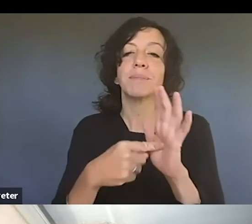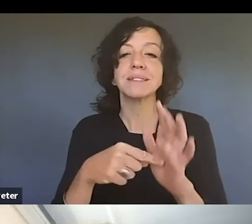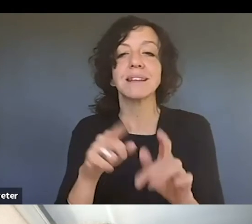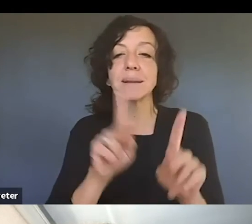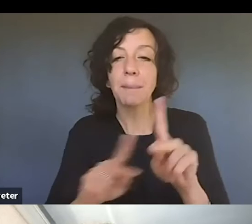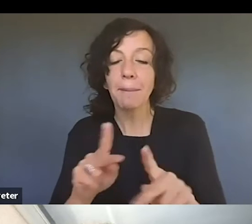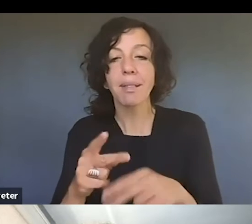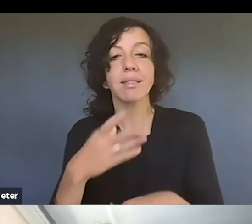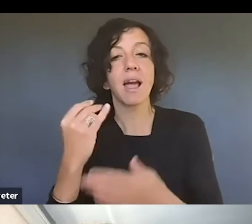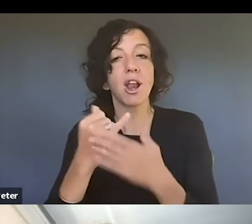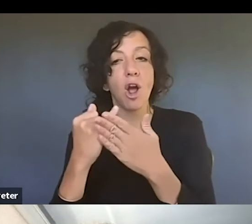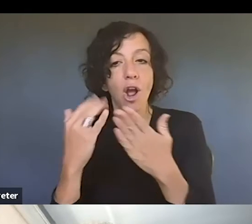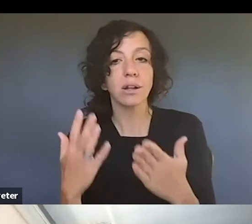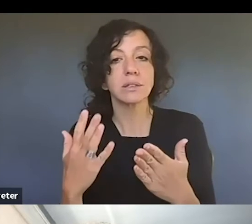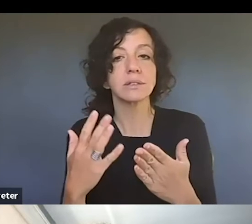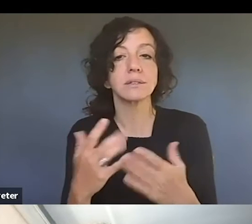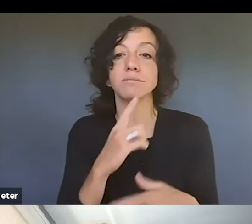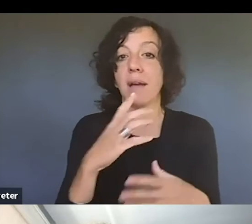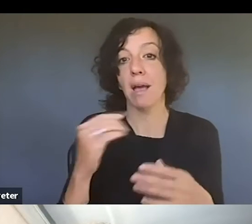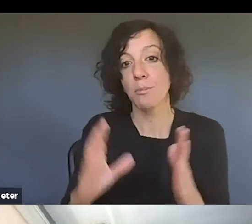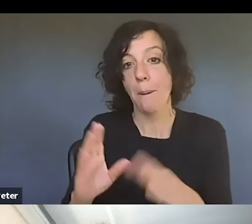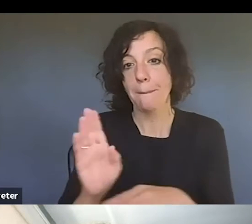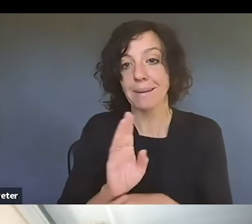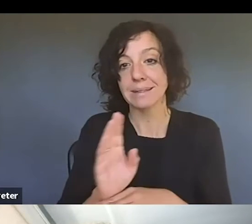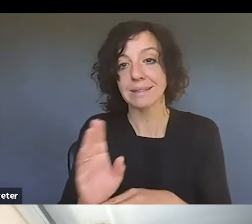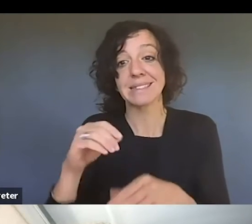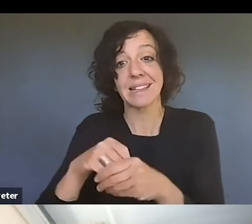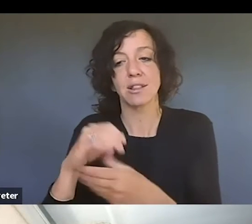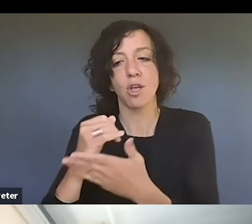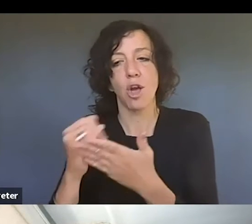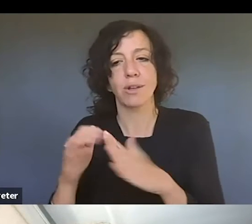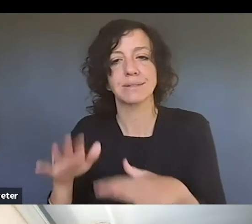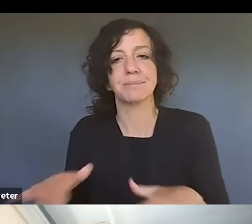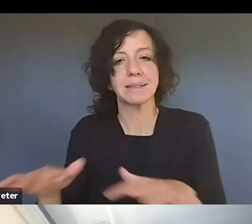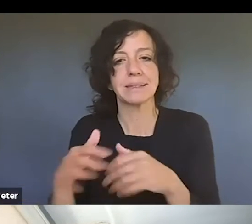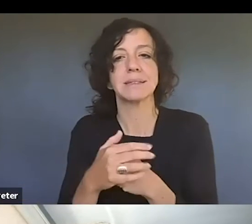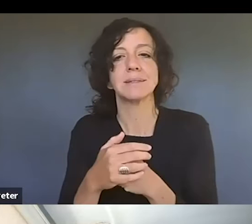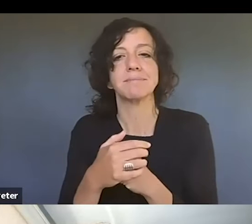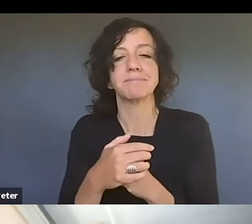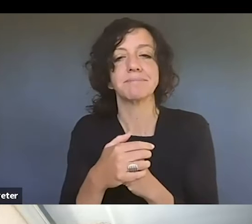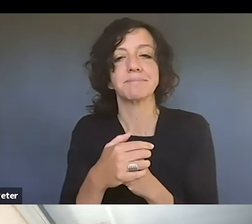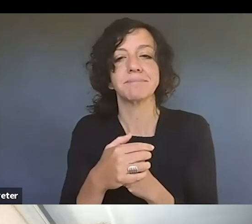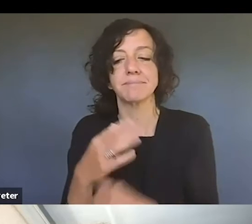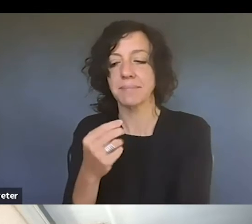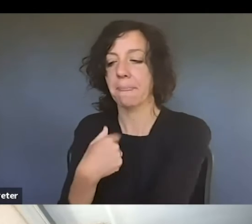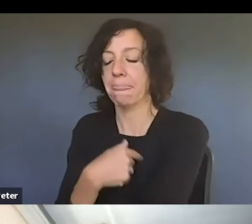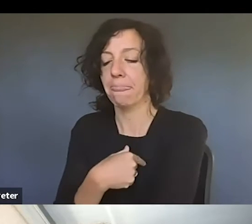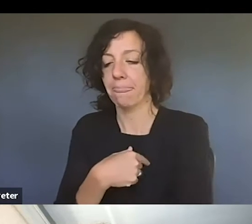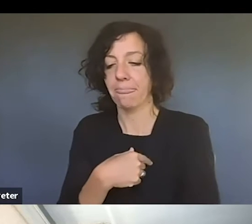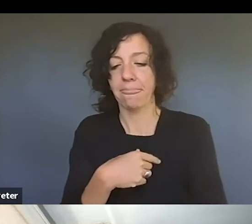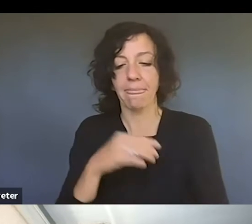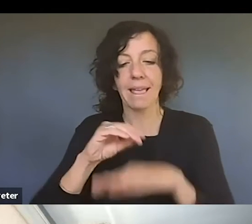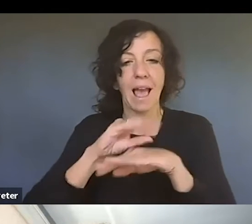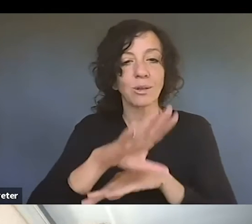artists, um, small businesses in the art space. And we, you know, counsel them on their